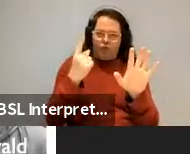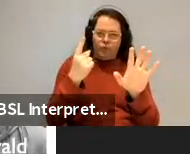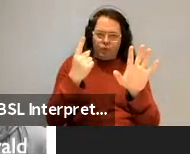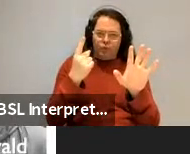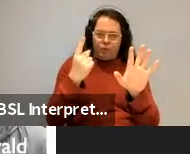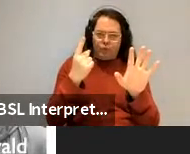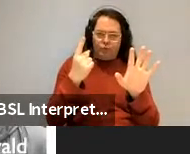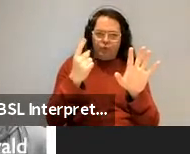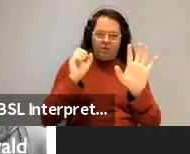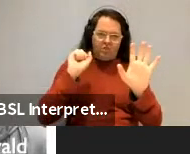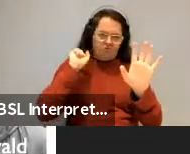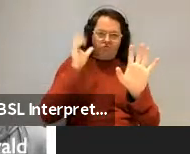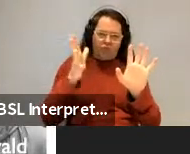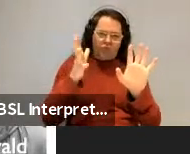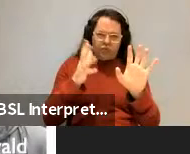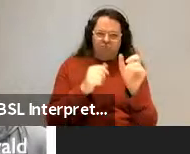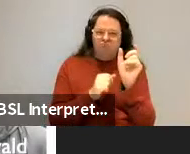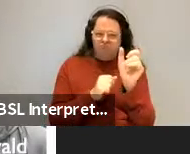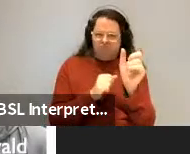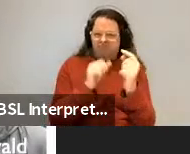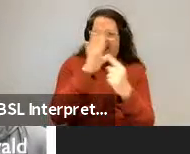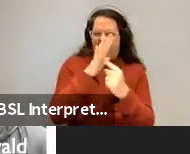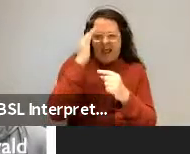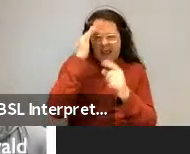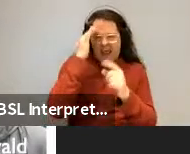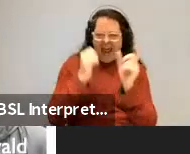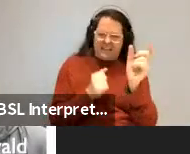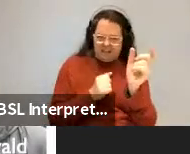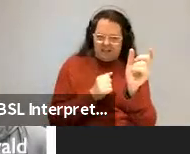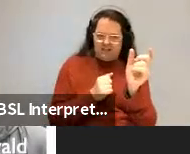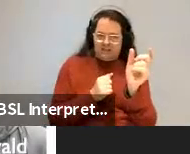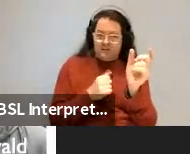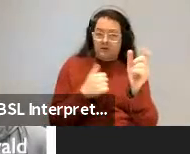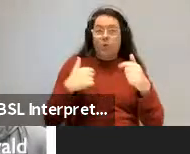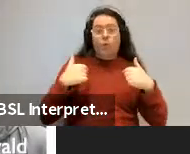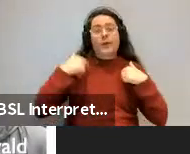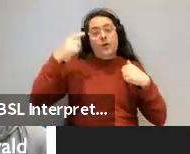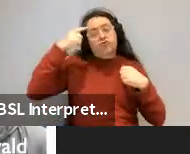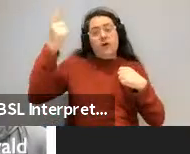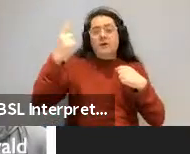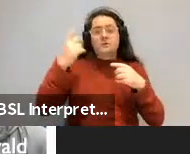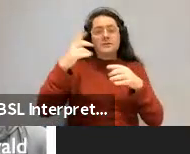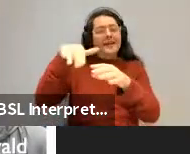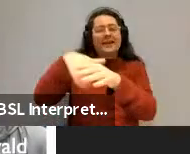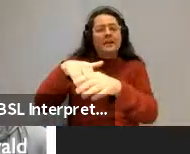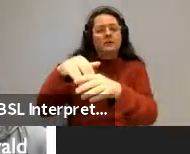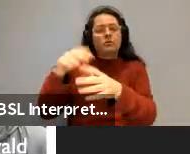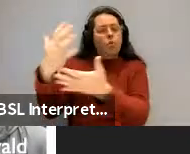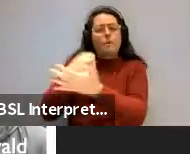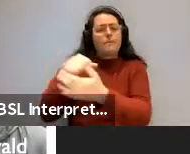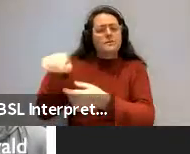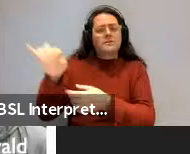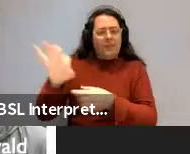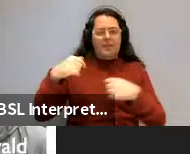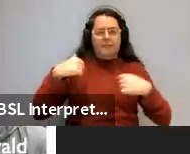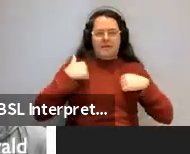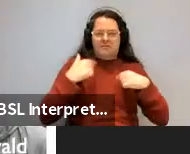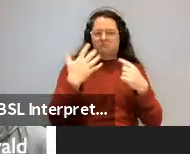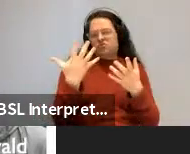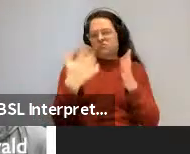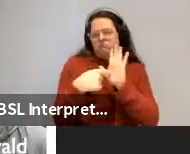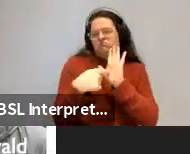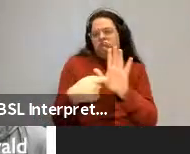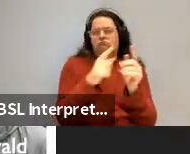these is the head. These are examples that we just created. They're not part of the university dependency corpora, but to show two different